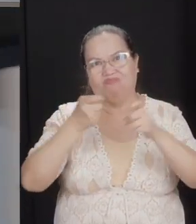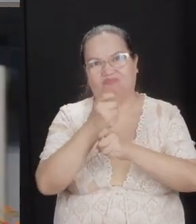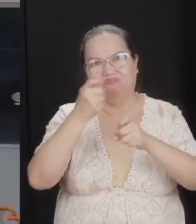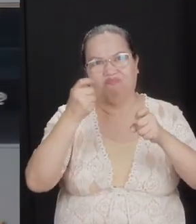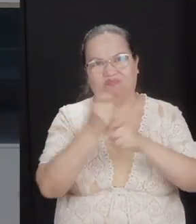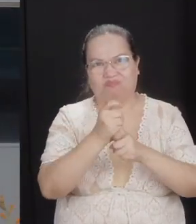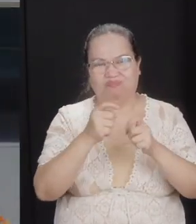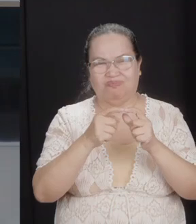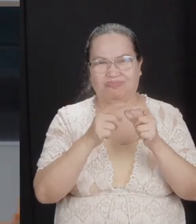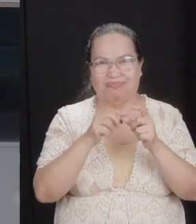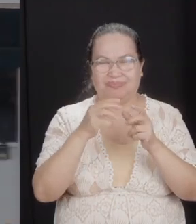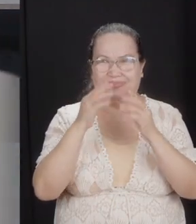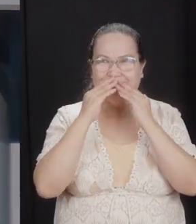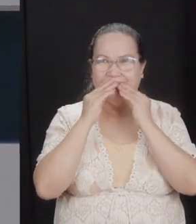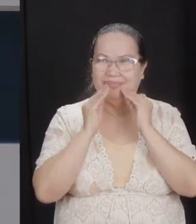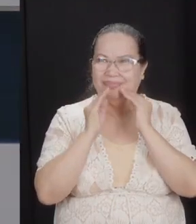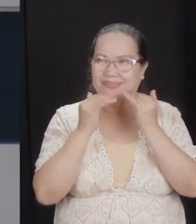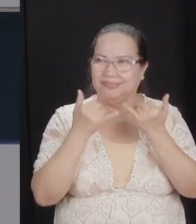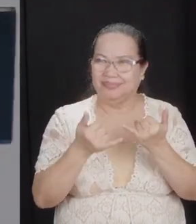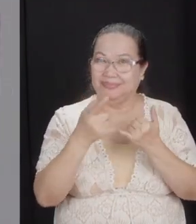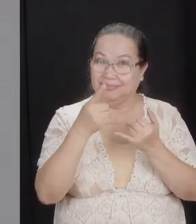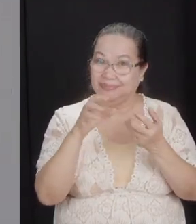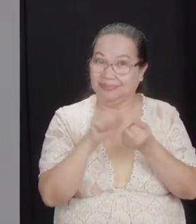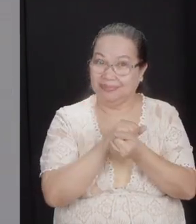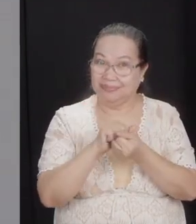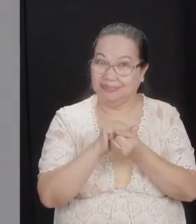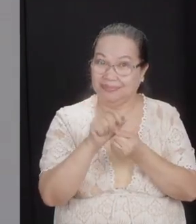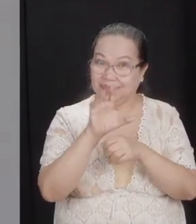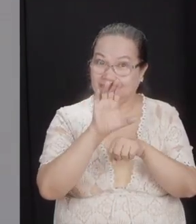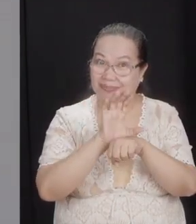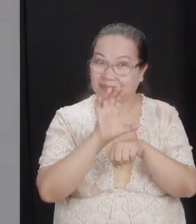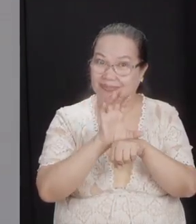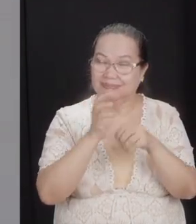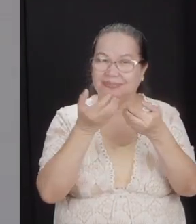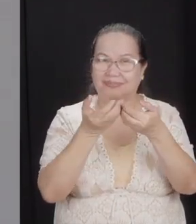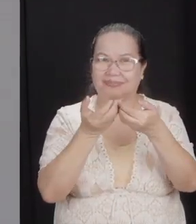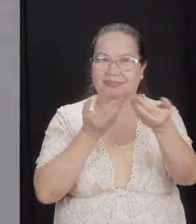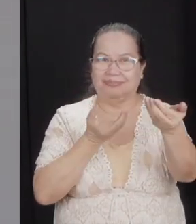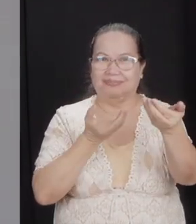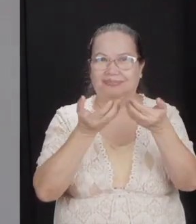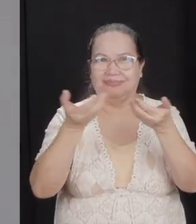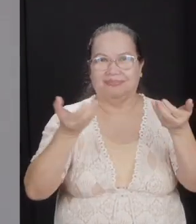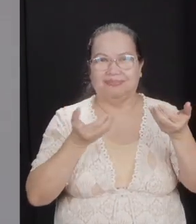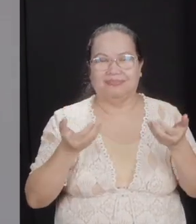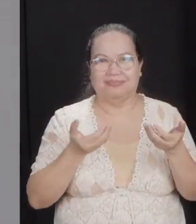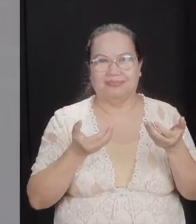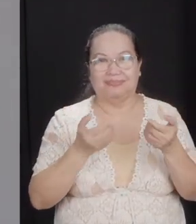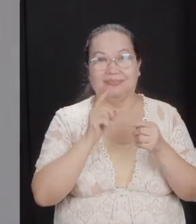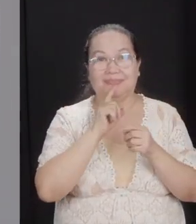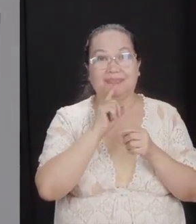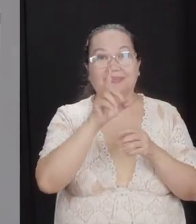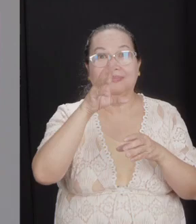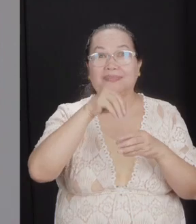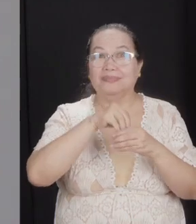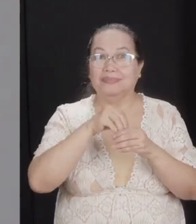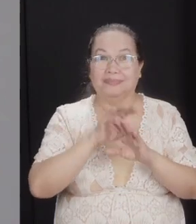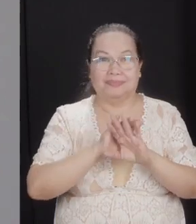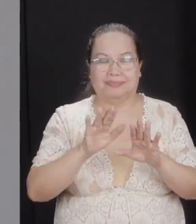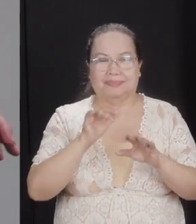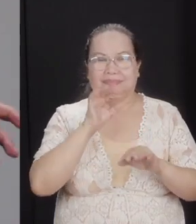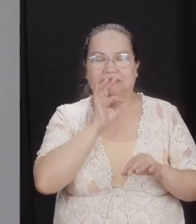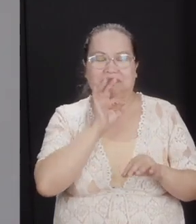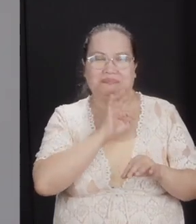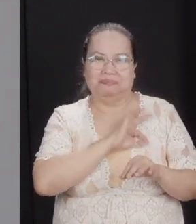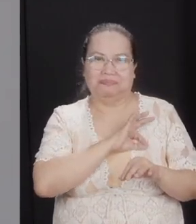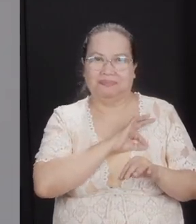That's the sad situation we are in now. You want to destroy a church? Division. And the inherent disadvantage, whether you like it or